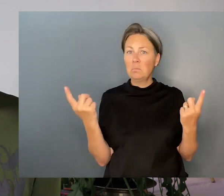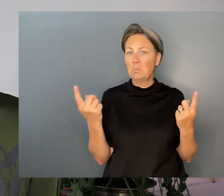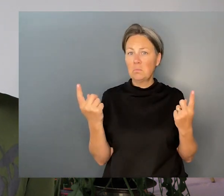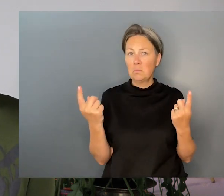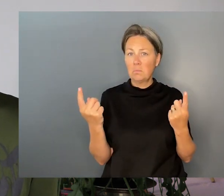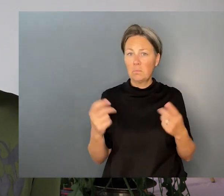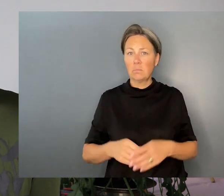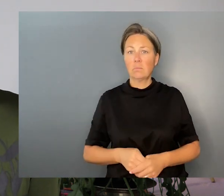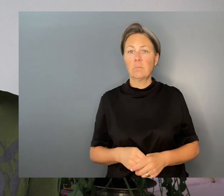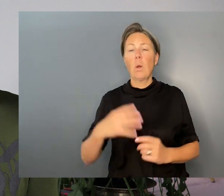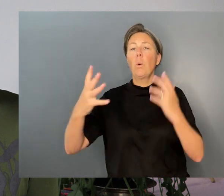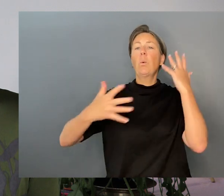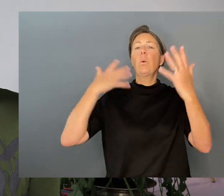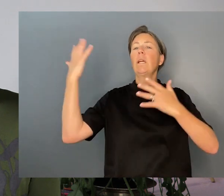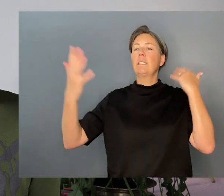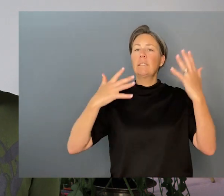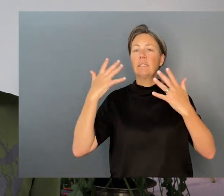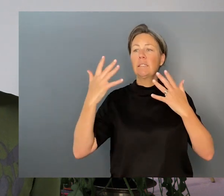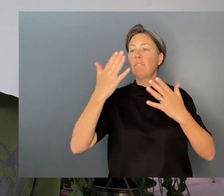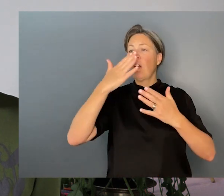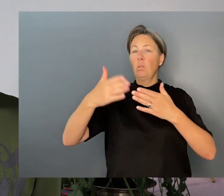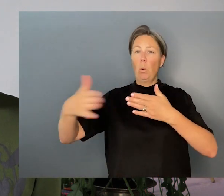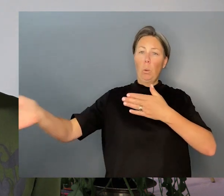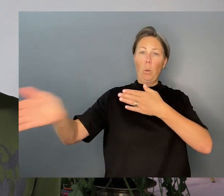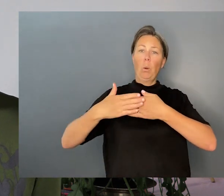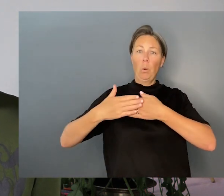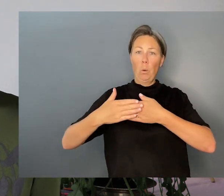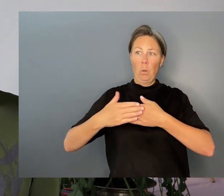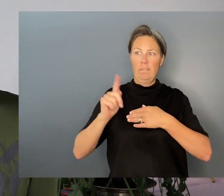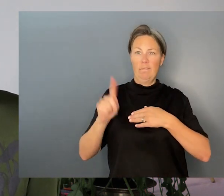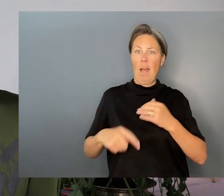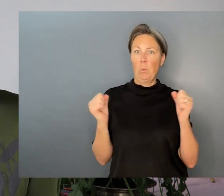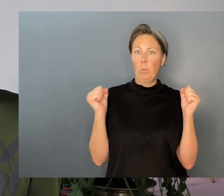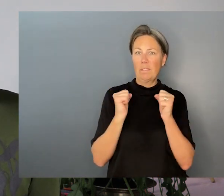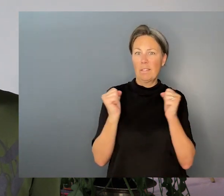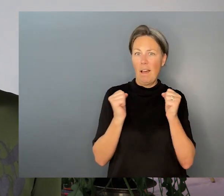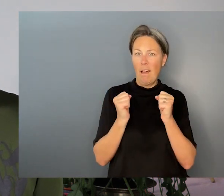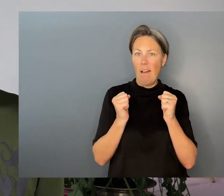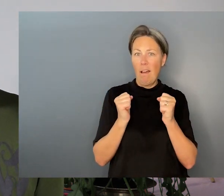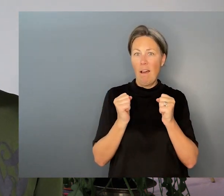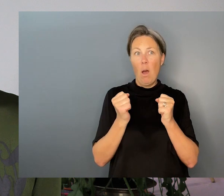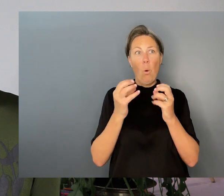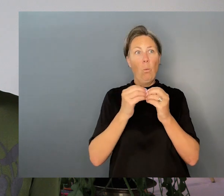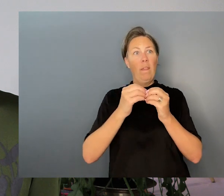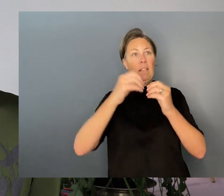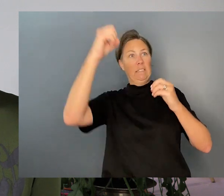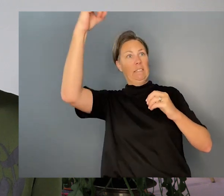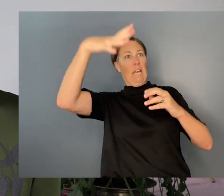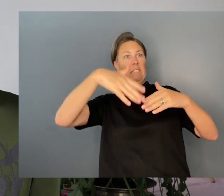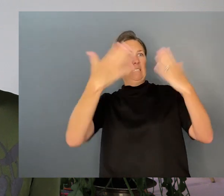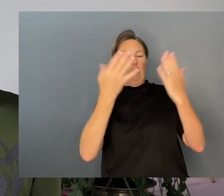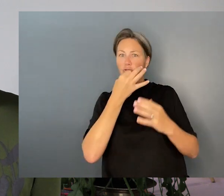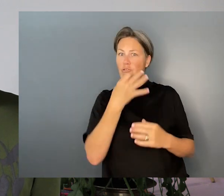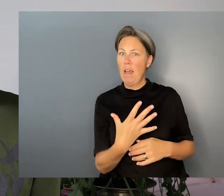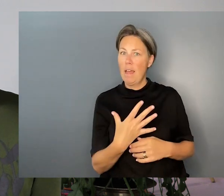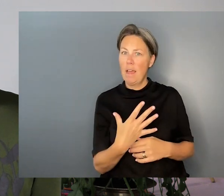The wind blows in, slams a door. It's the beginning of winter and a clear day is rare. But I know that they are there, so still I